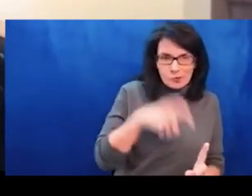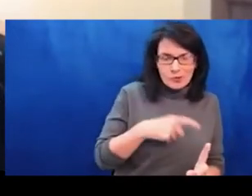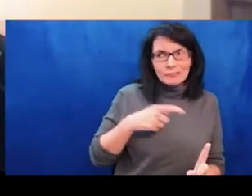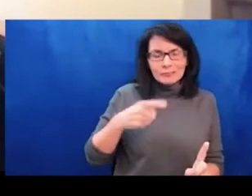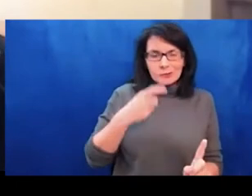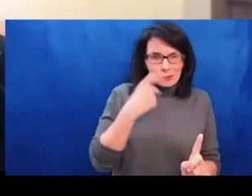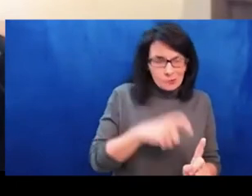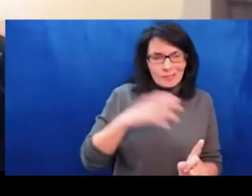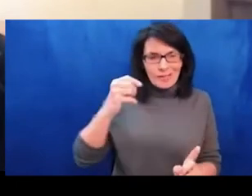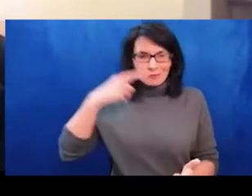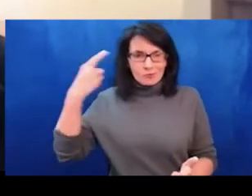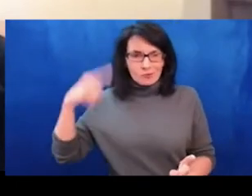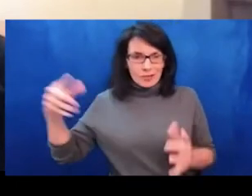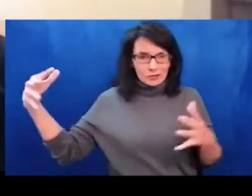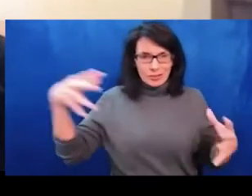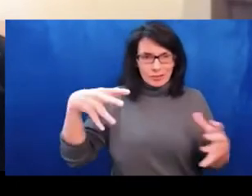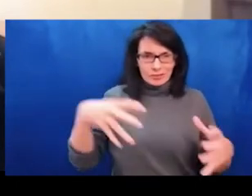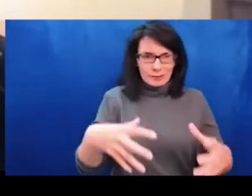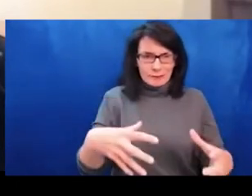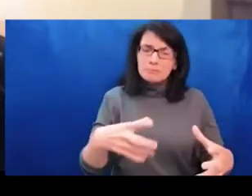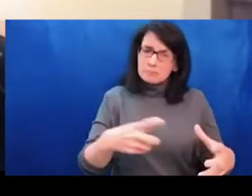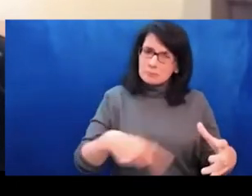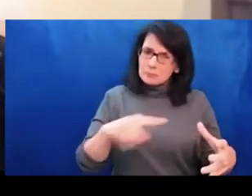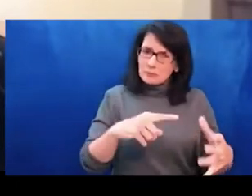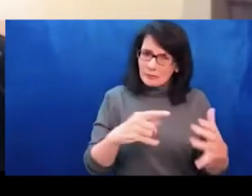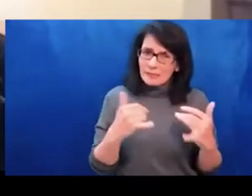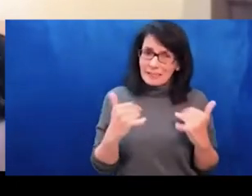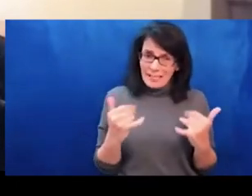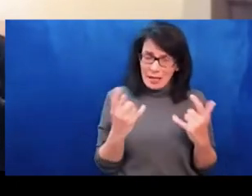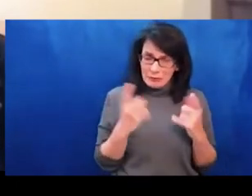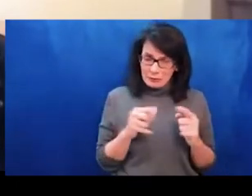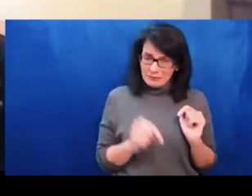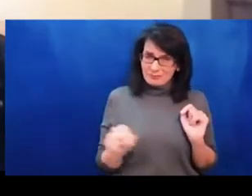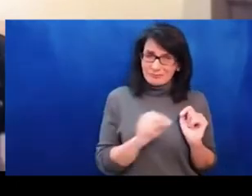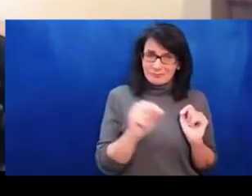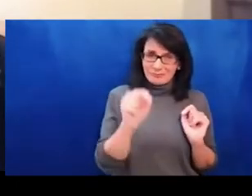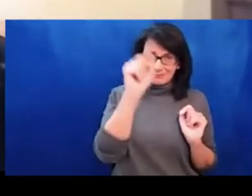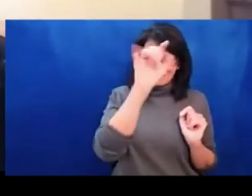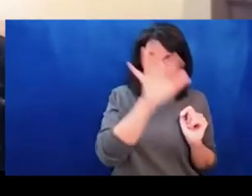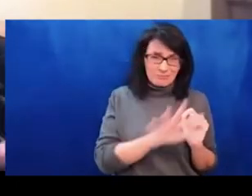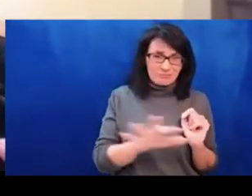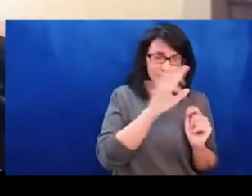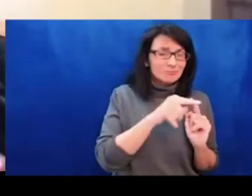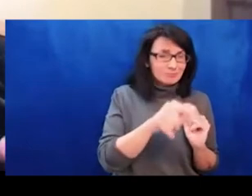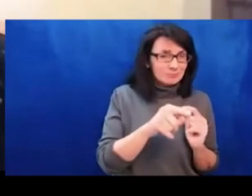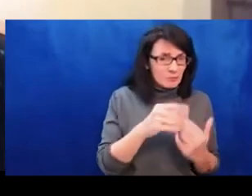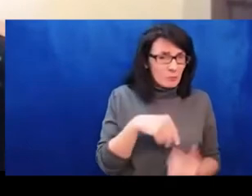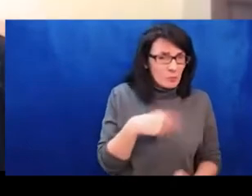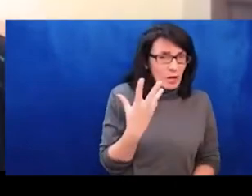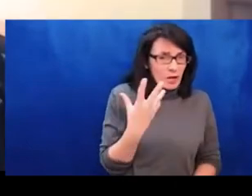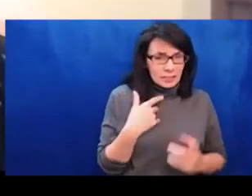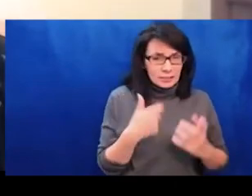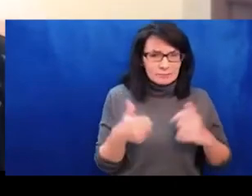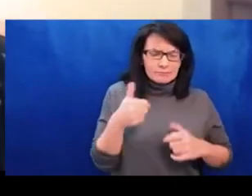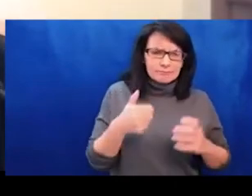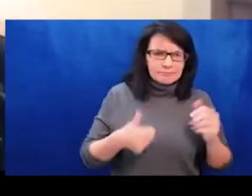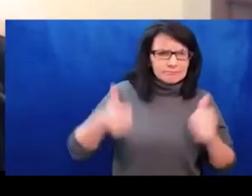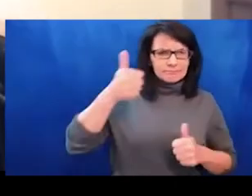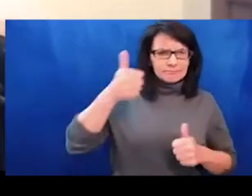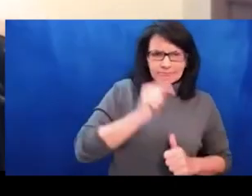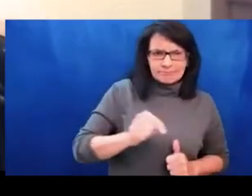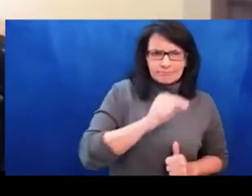to race. And so not only though is that notion a false one, but also there's a lot of